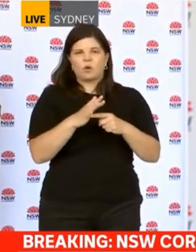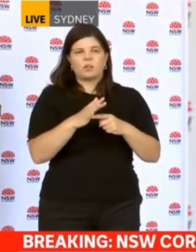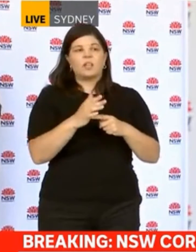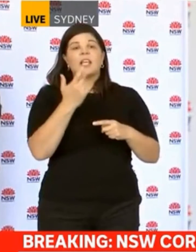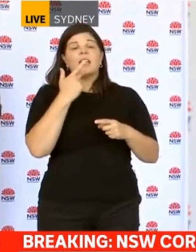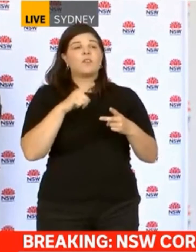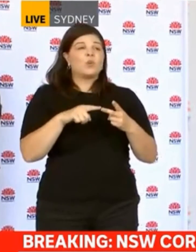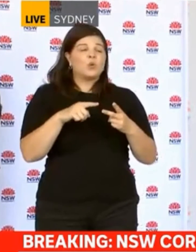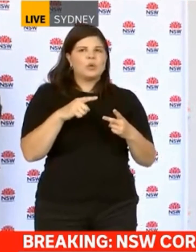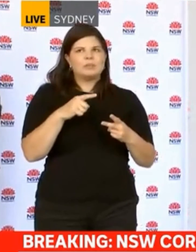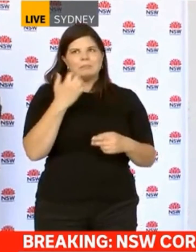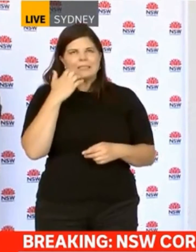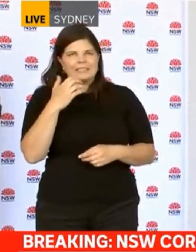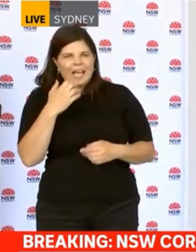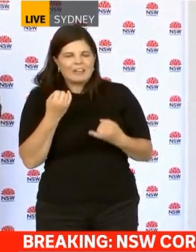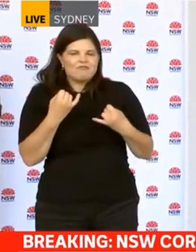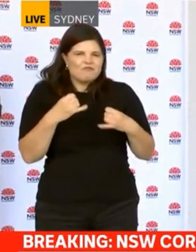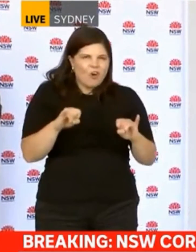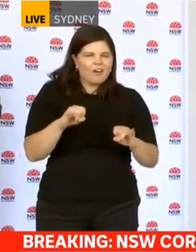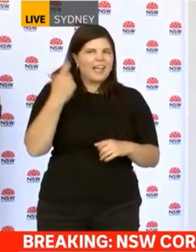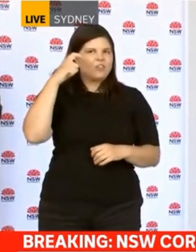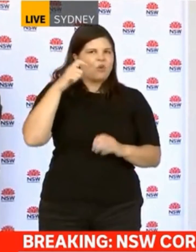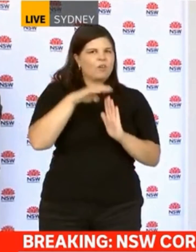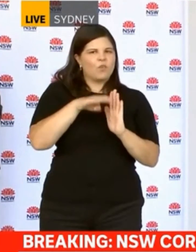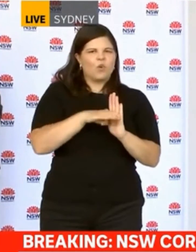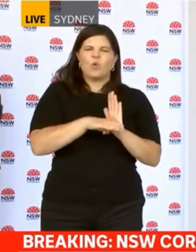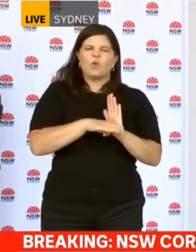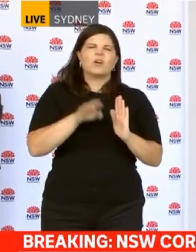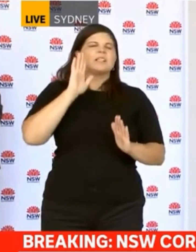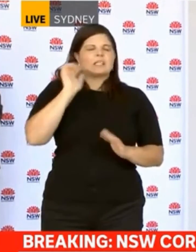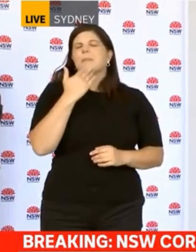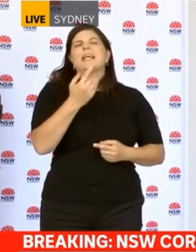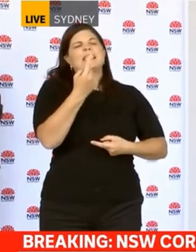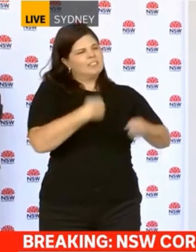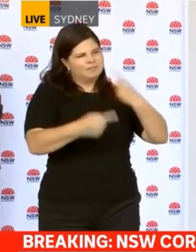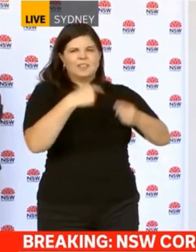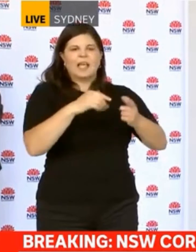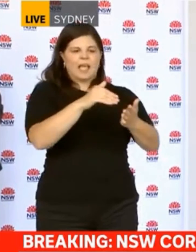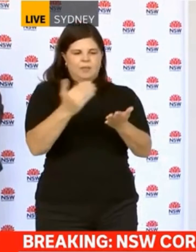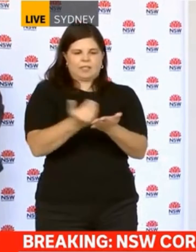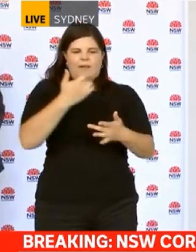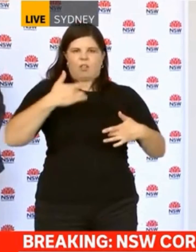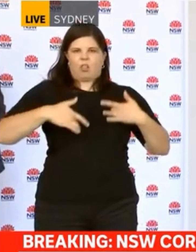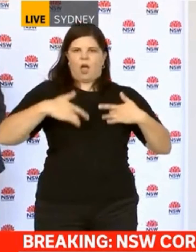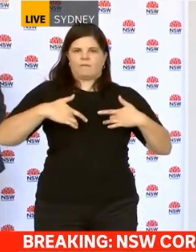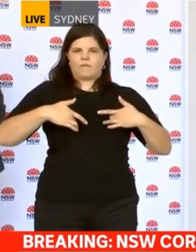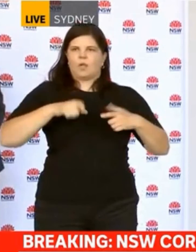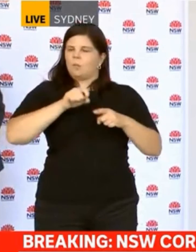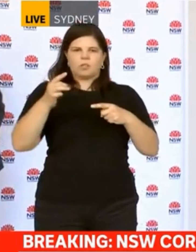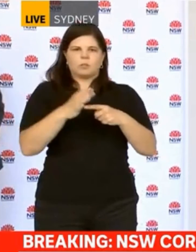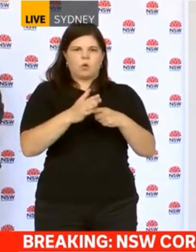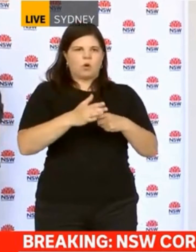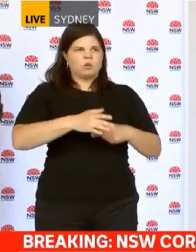if for whatever reason you've accidentally lapsed or there's been an issue, please just give us the information because it helps us save lives. We are talking about saving